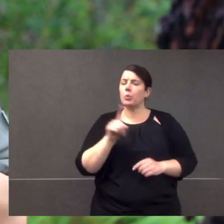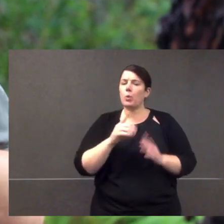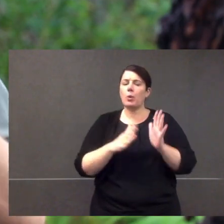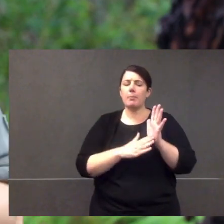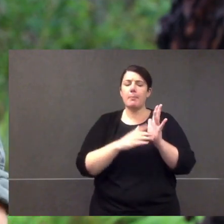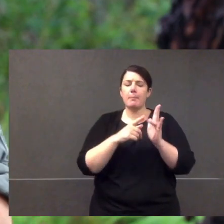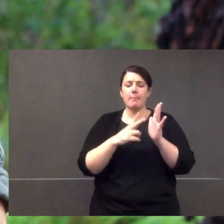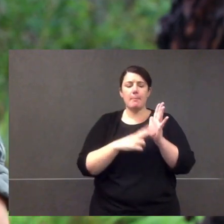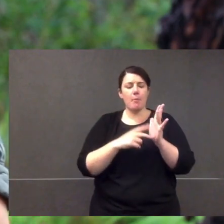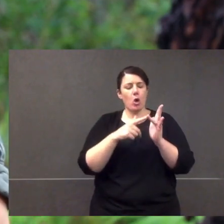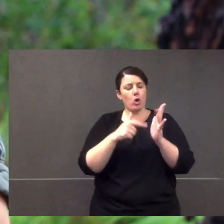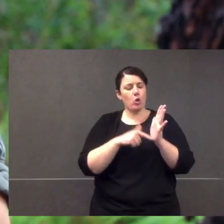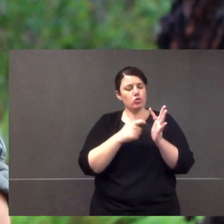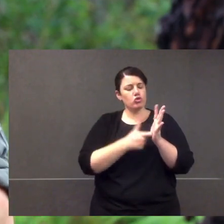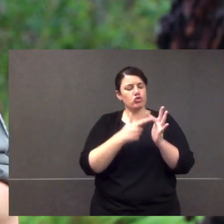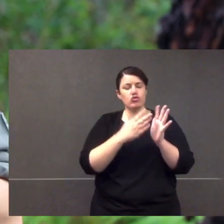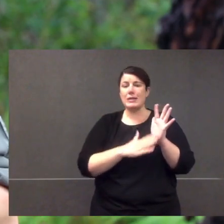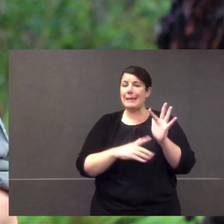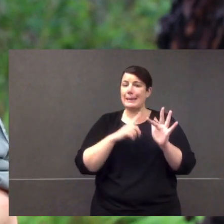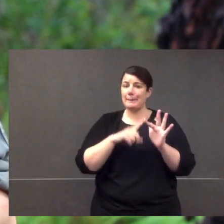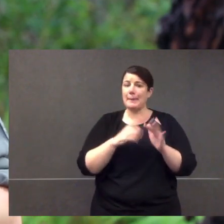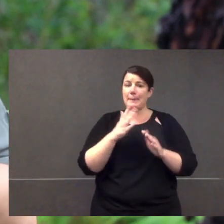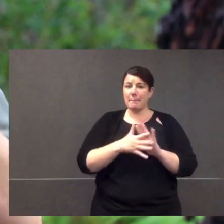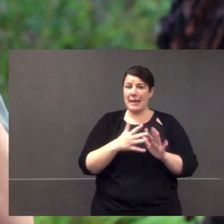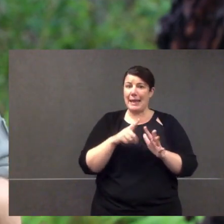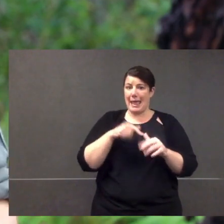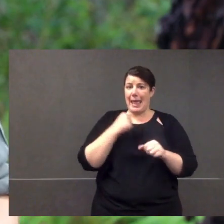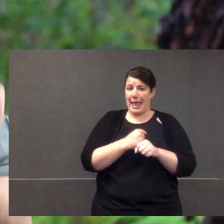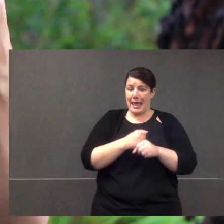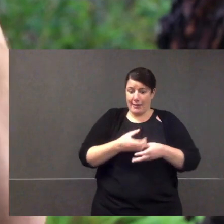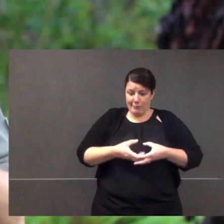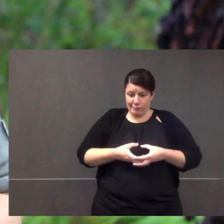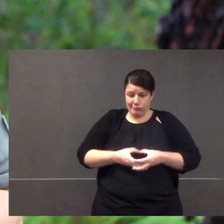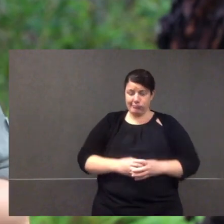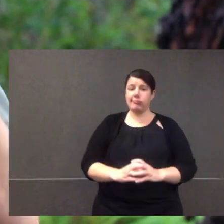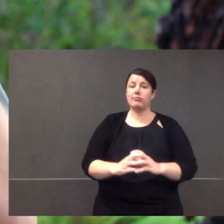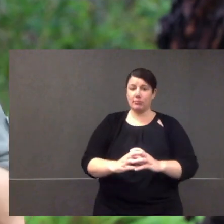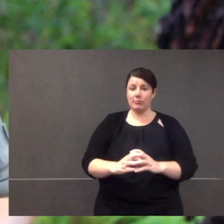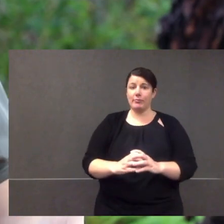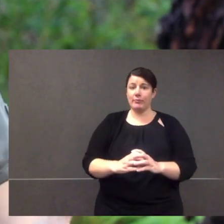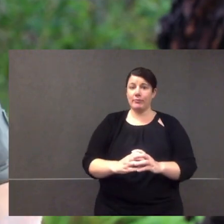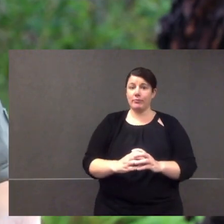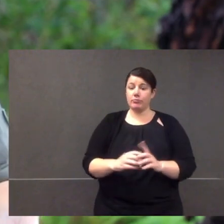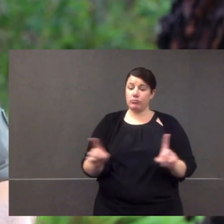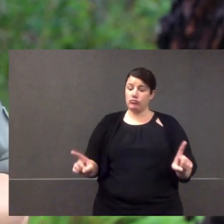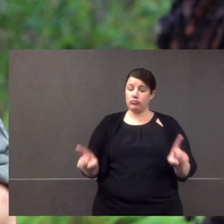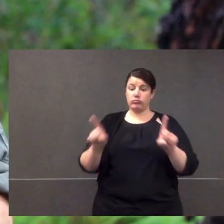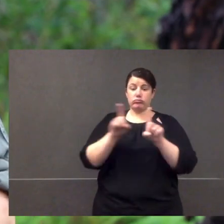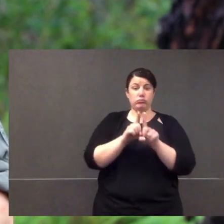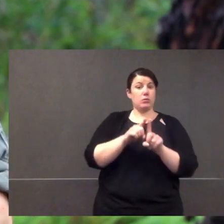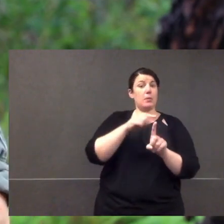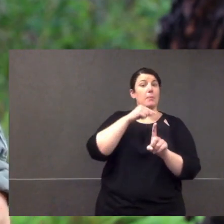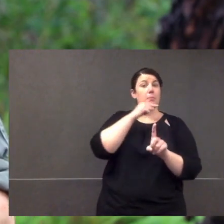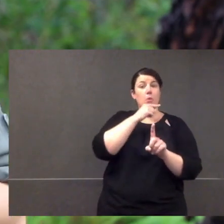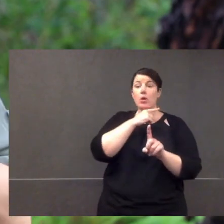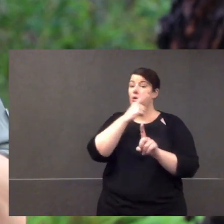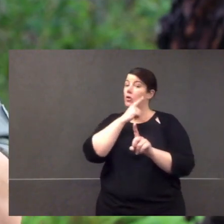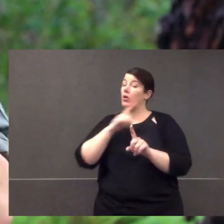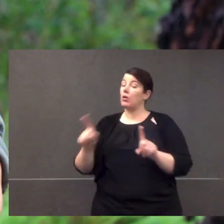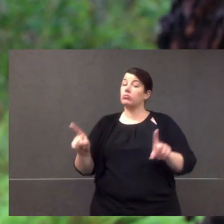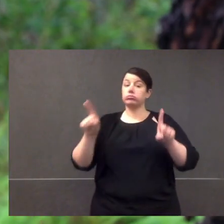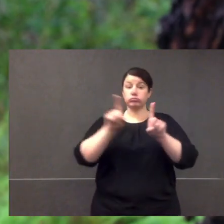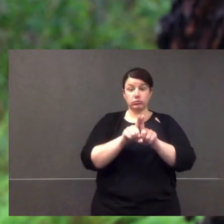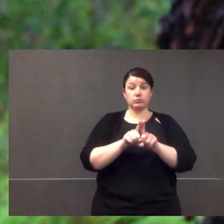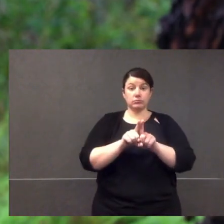They are monotremes, and a monotreme is an egg-laying mammal. That's right. So,